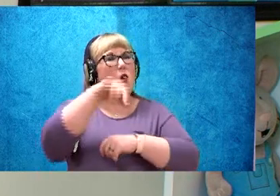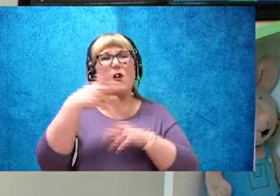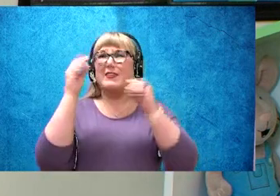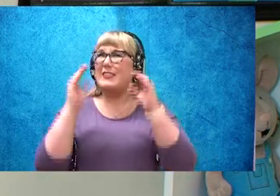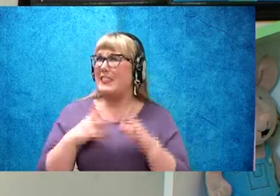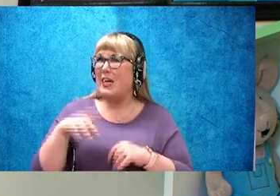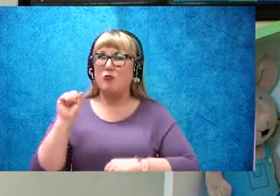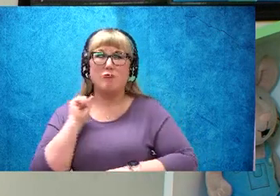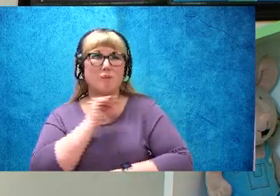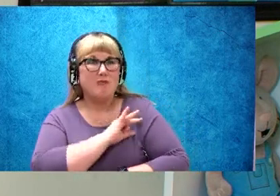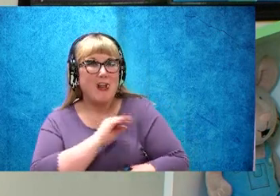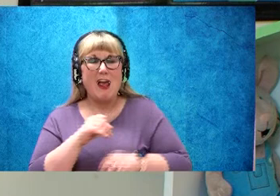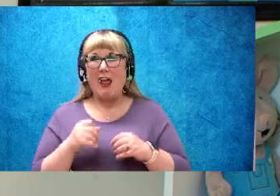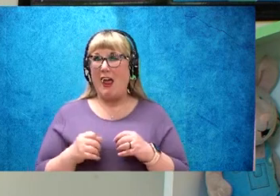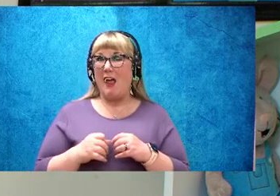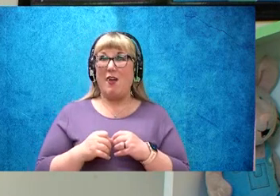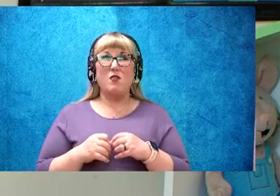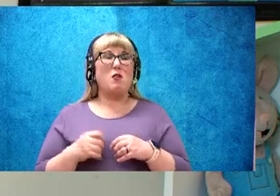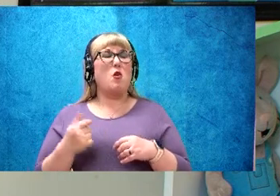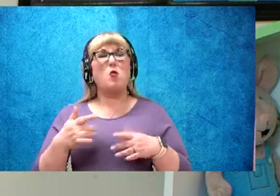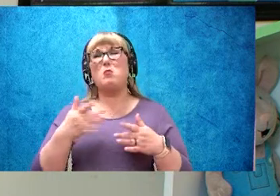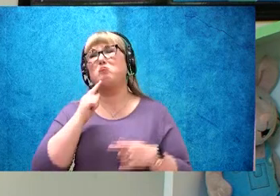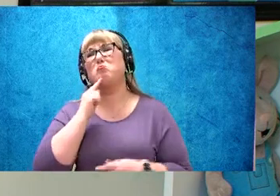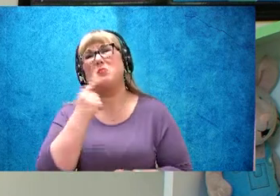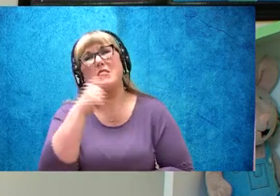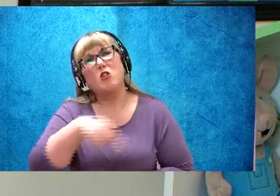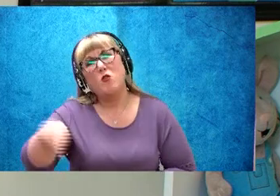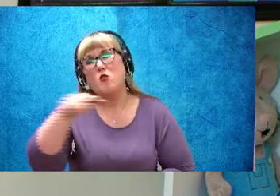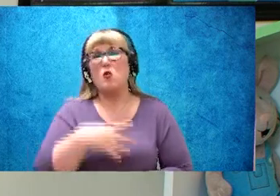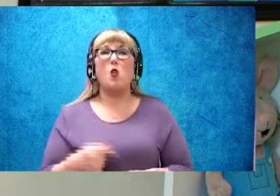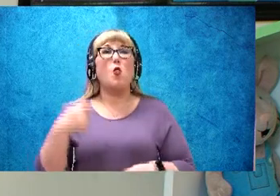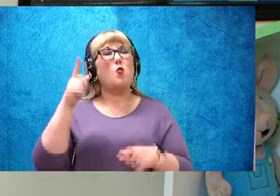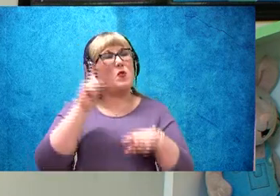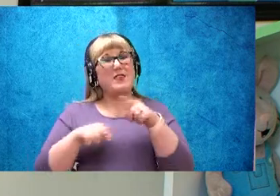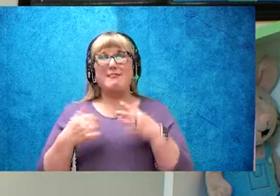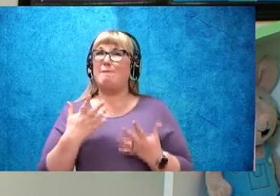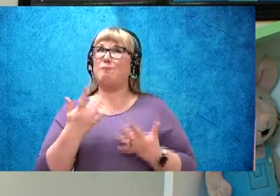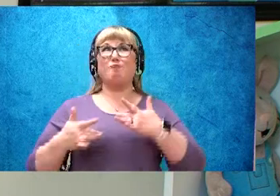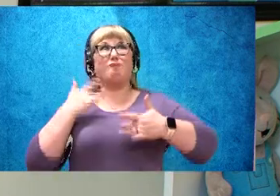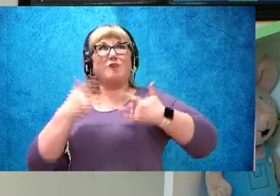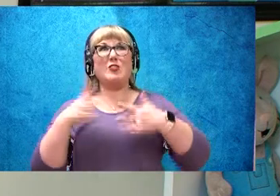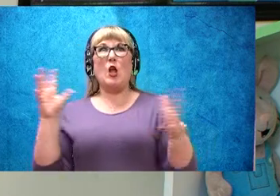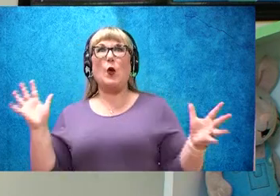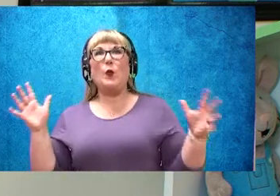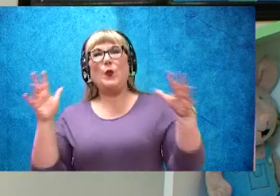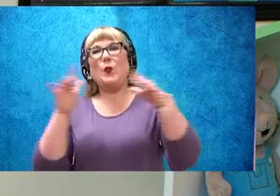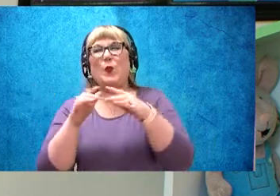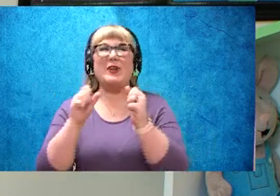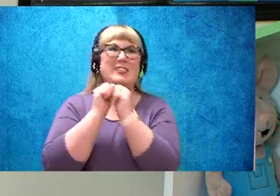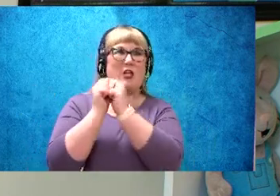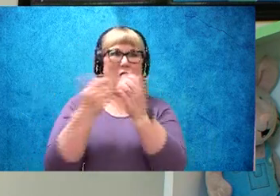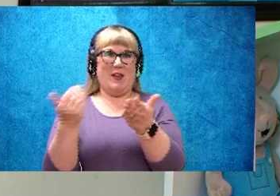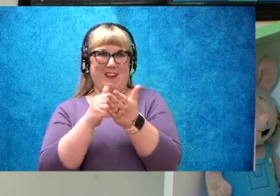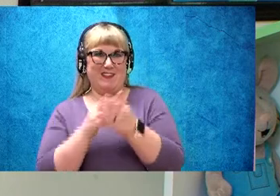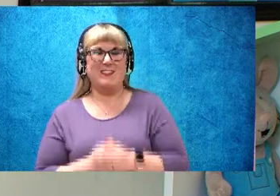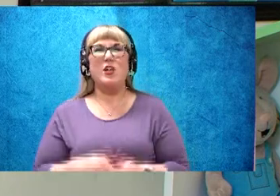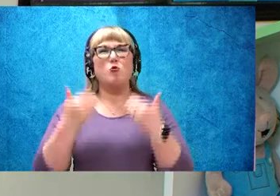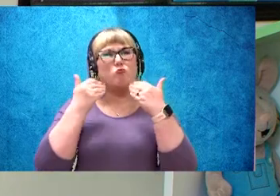miss you guys so much and we cannot wait till we all are back together again. So let's get started with our learning.